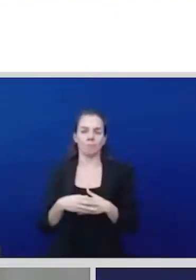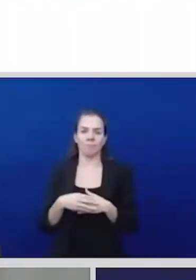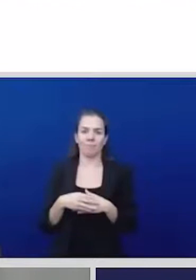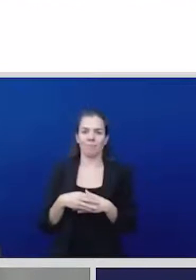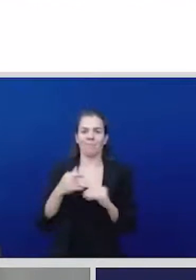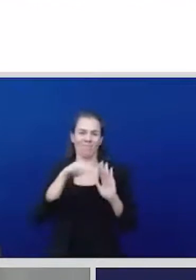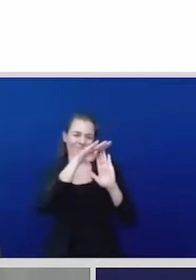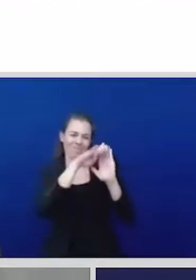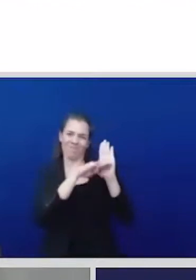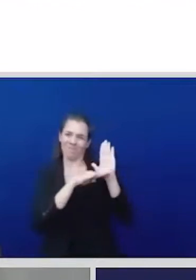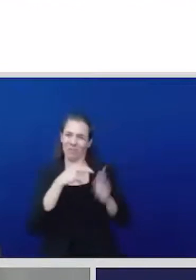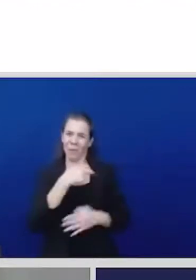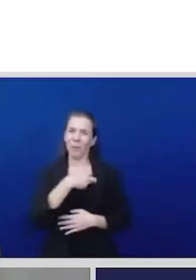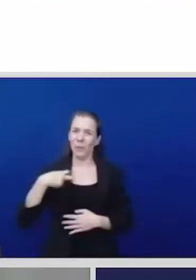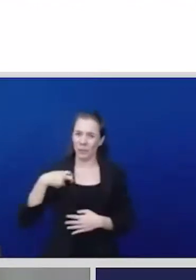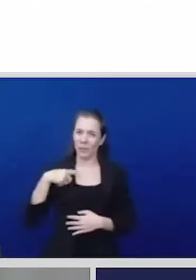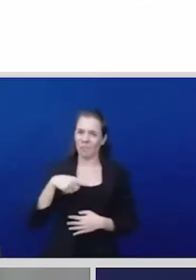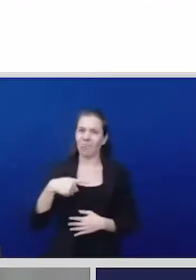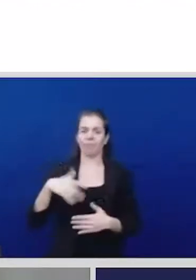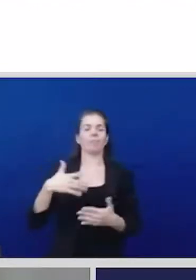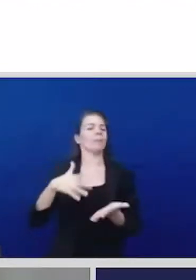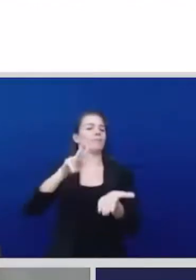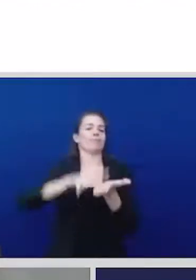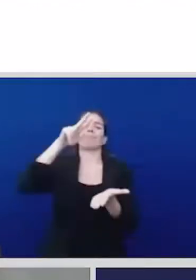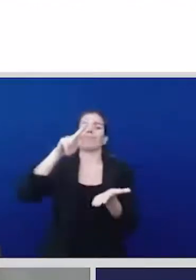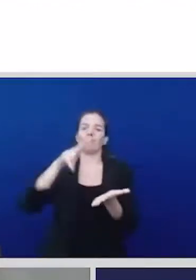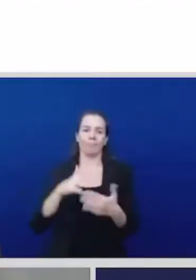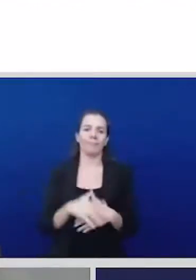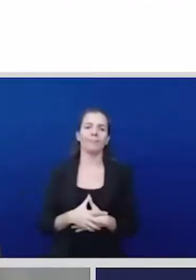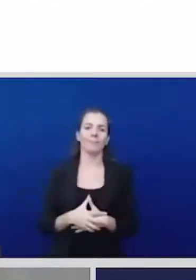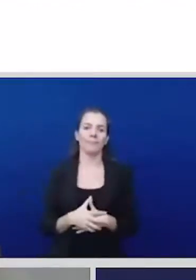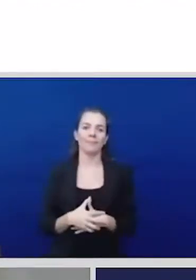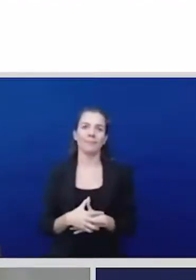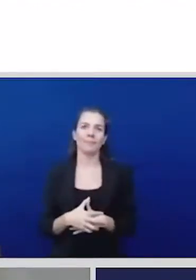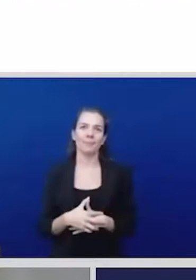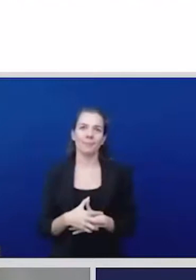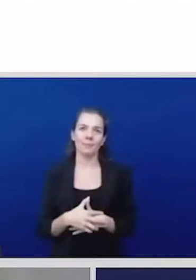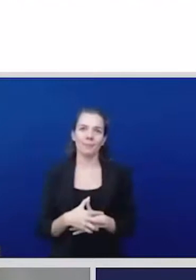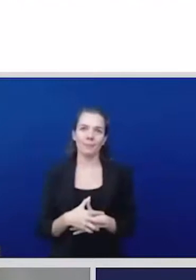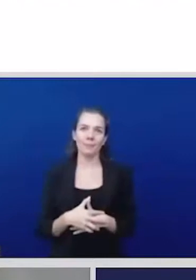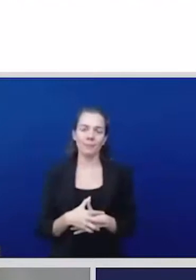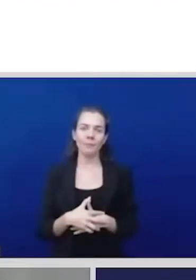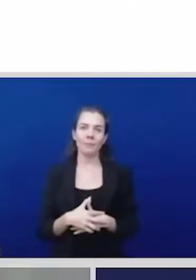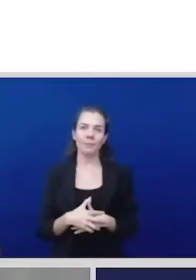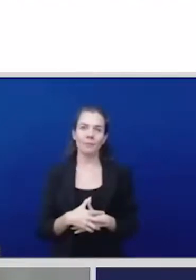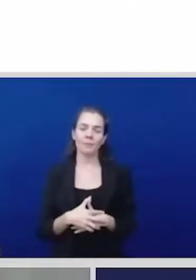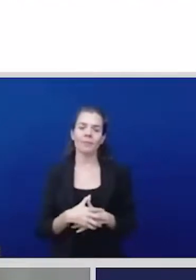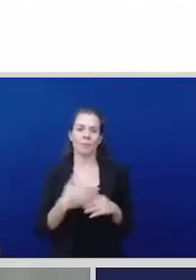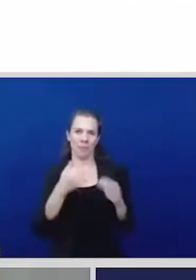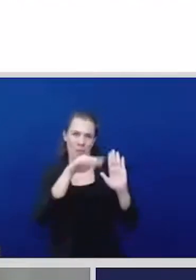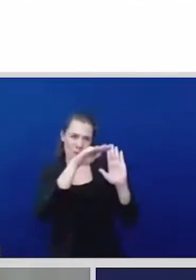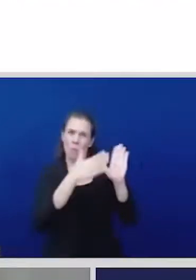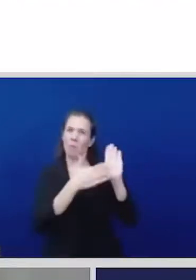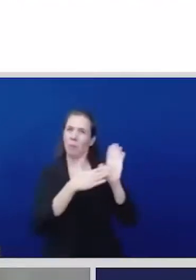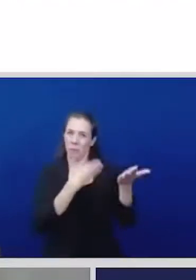implementation of the commitment of in the conference regional that form part of this agenda regional of gênero where for example the right